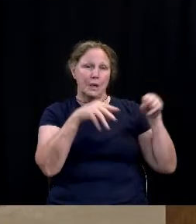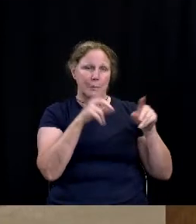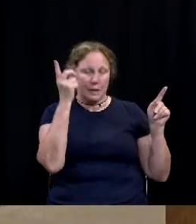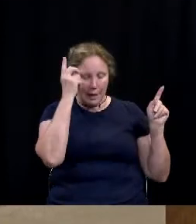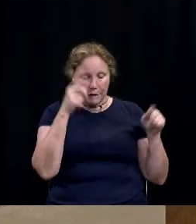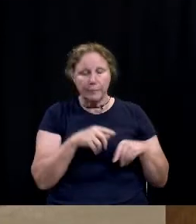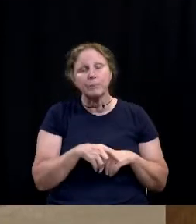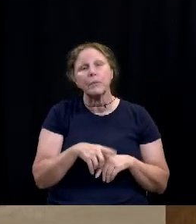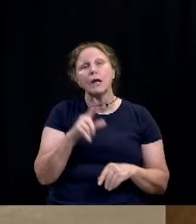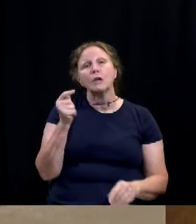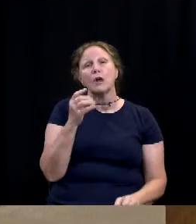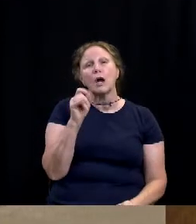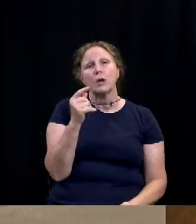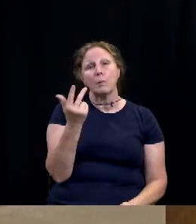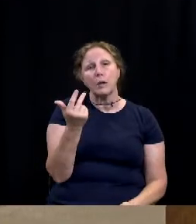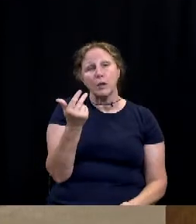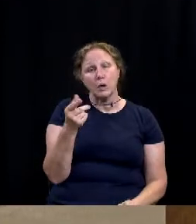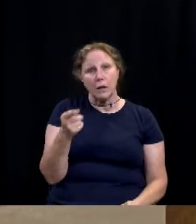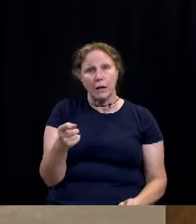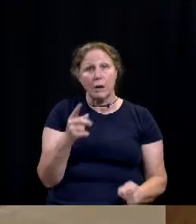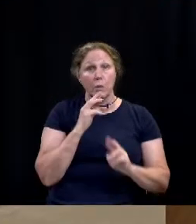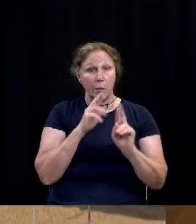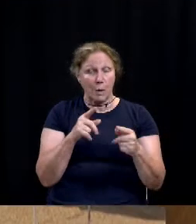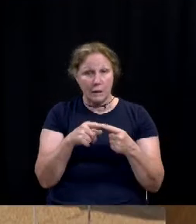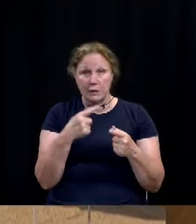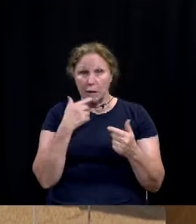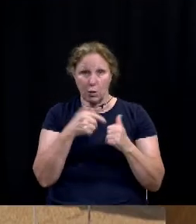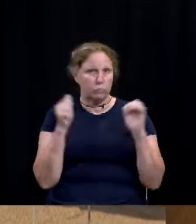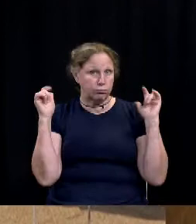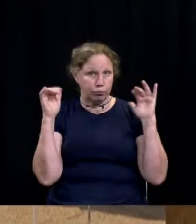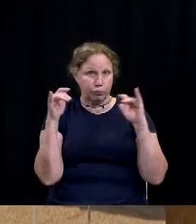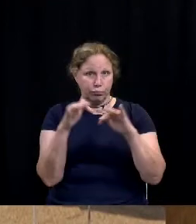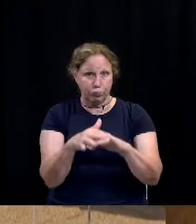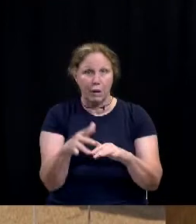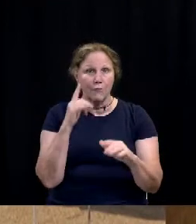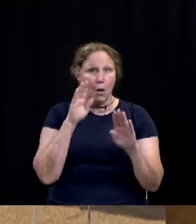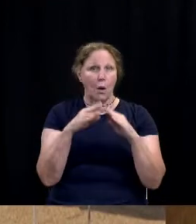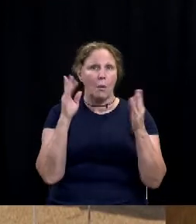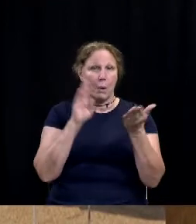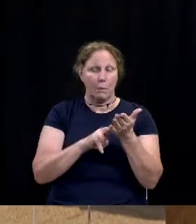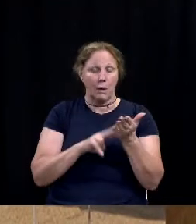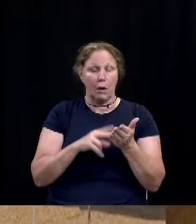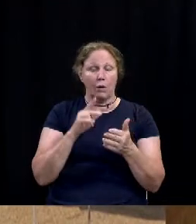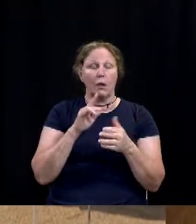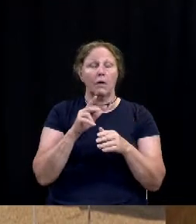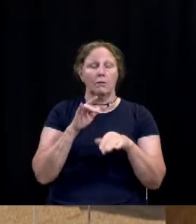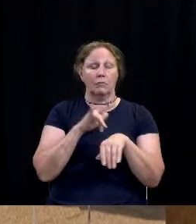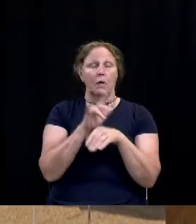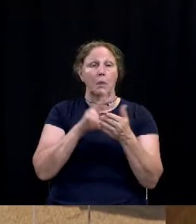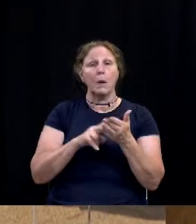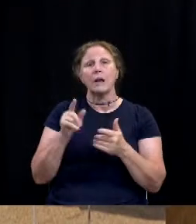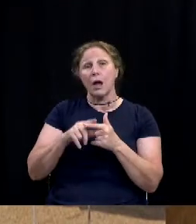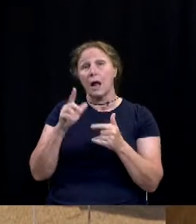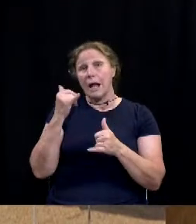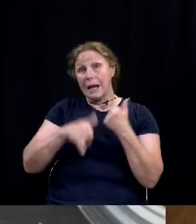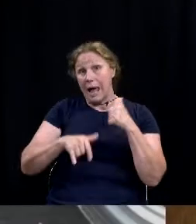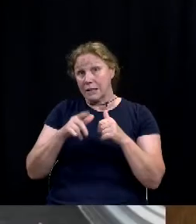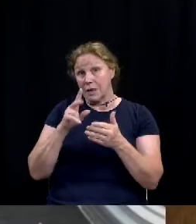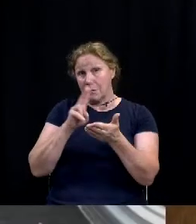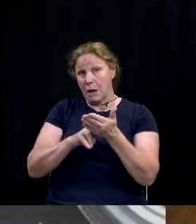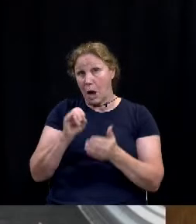Tuesday, October the 13th, and all reports indicate a great turnout. The last date to vote early and in person is October the 30th.